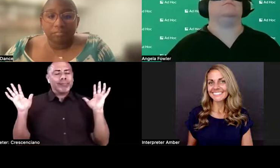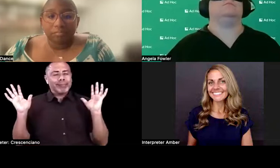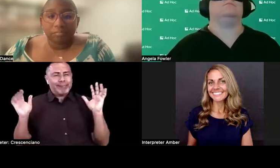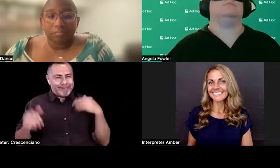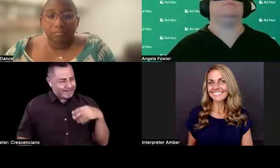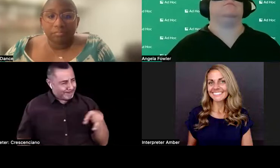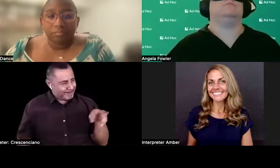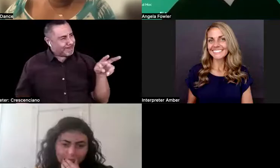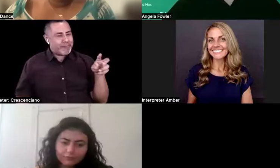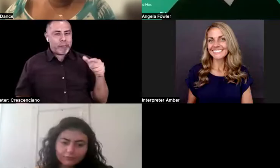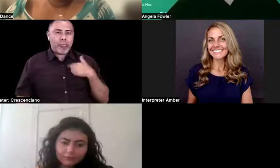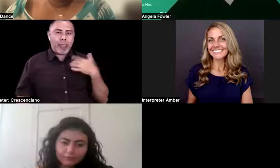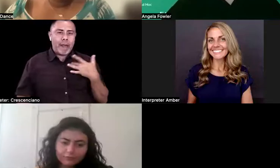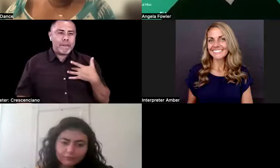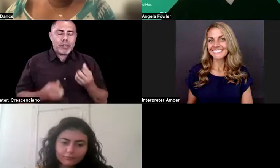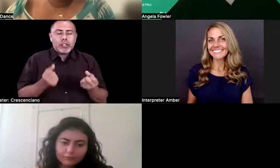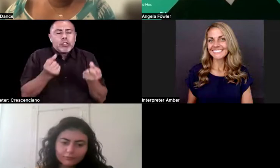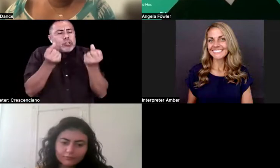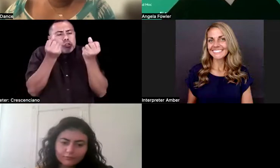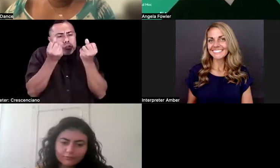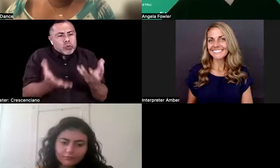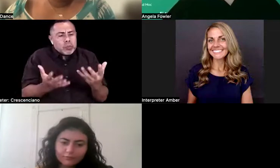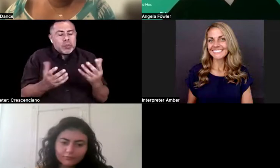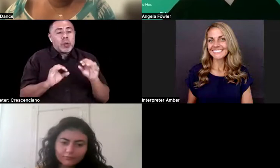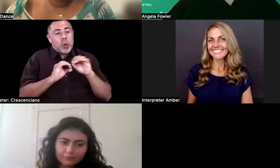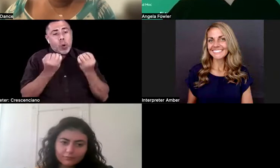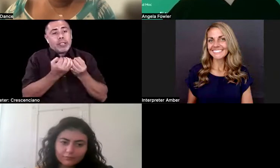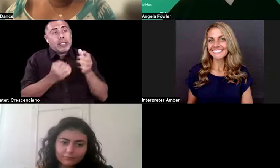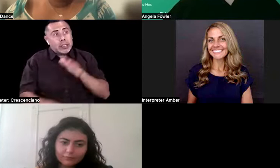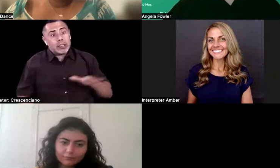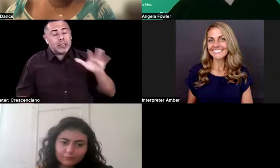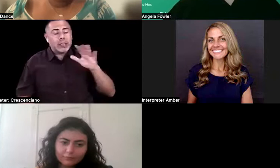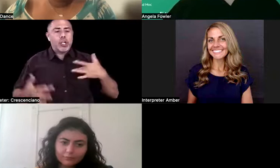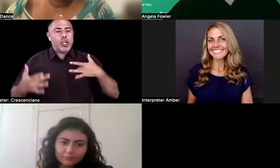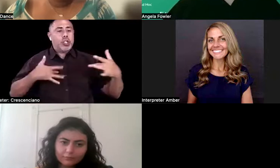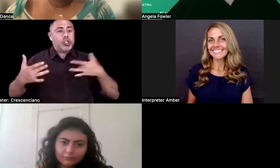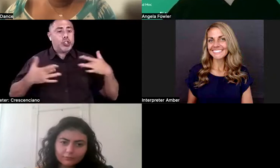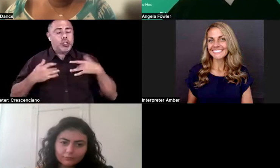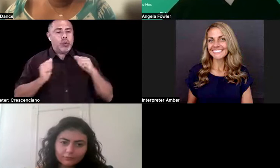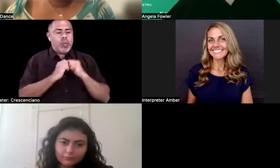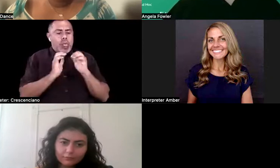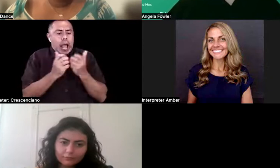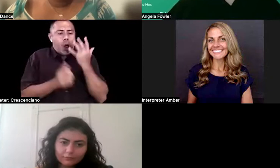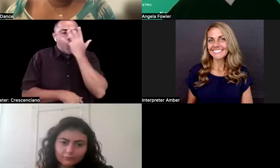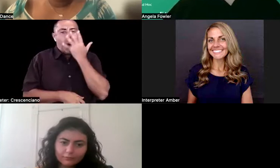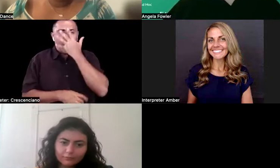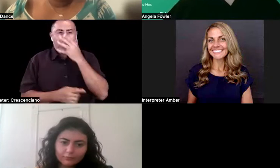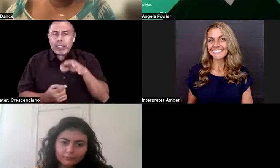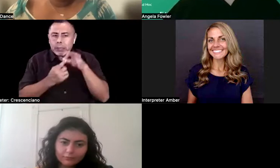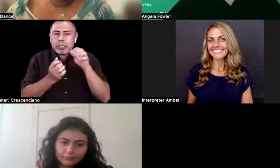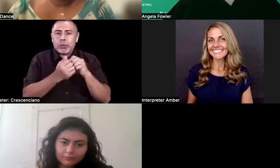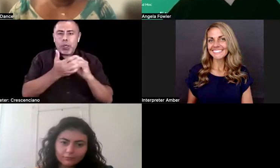so many organizations are so concerned with the optics, especially in October, but saying we have quotas and metrics to hit.